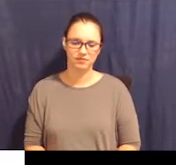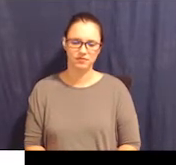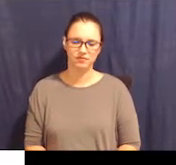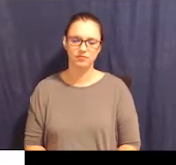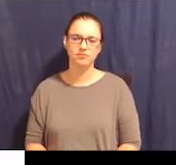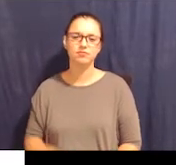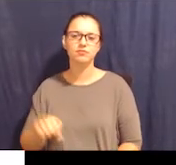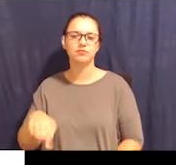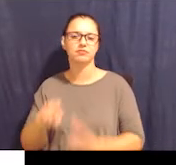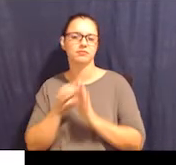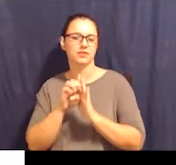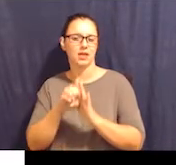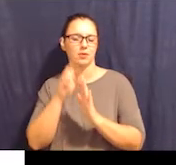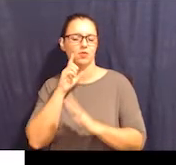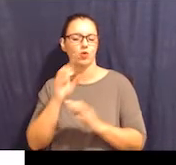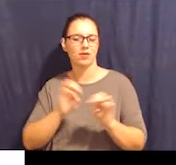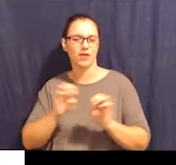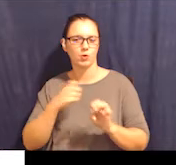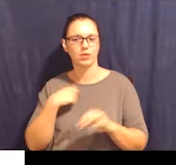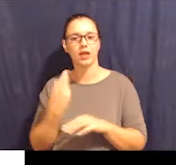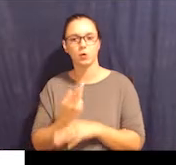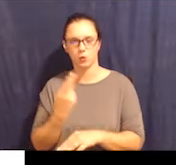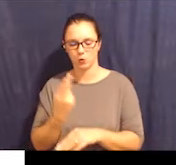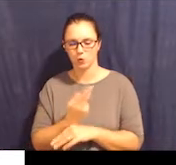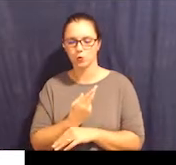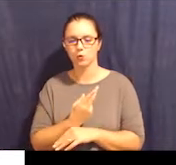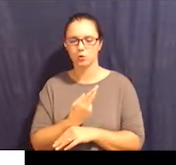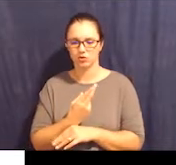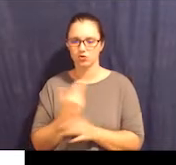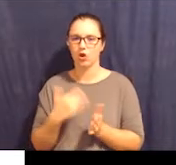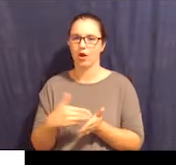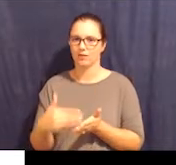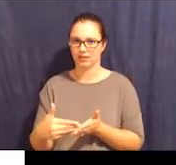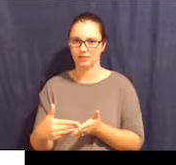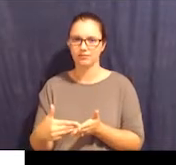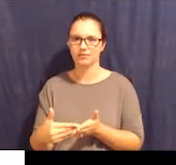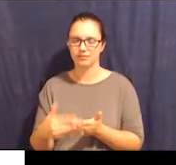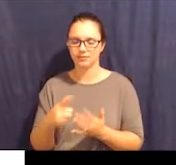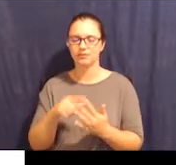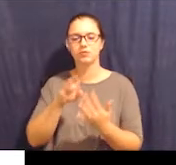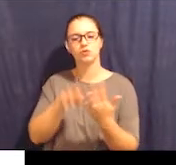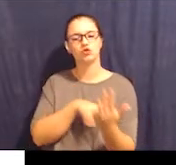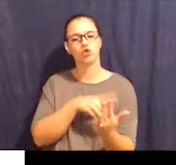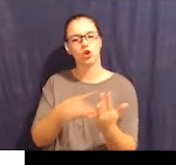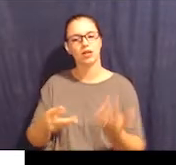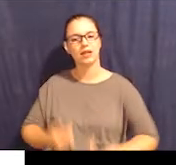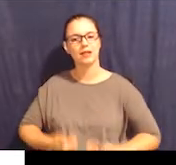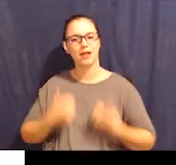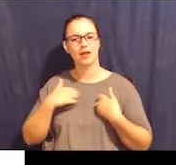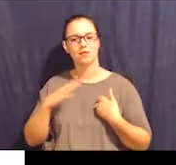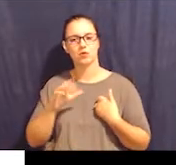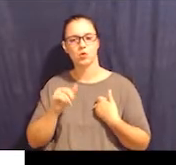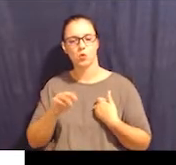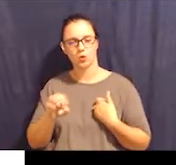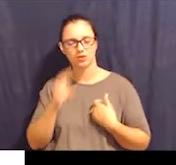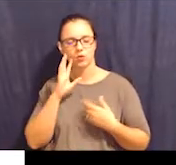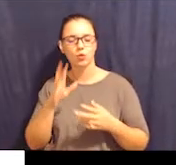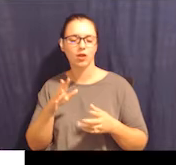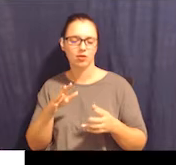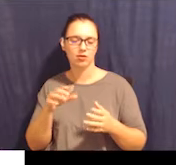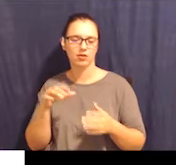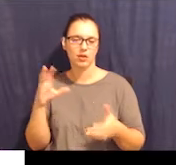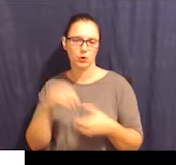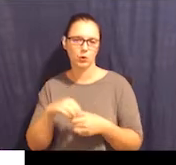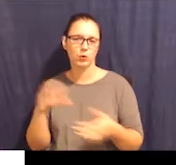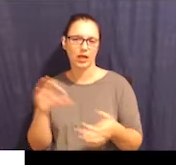So this is an example of an evaluation that I use pretty regularly. It's from Charting the Life Course, and we'll include a link